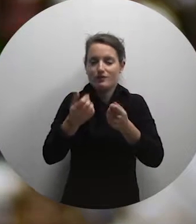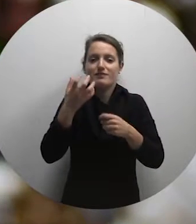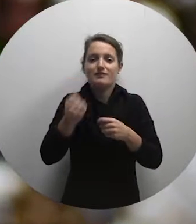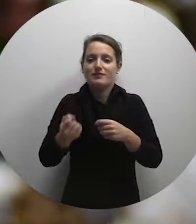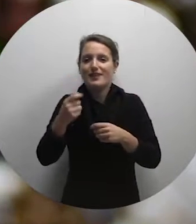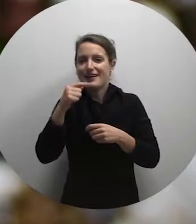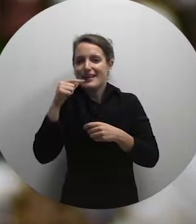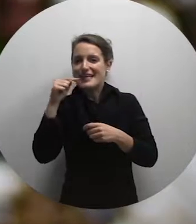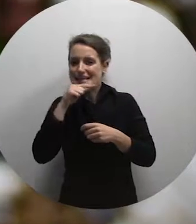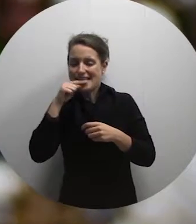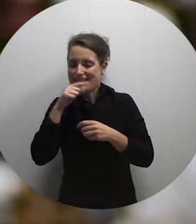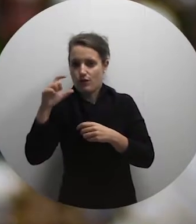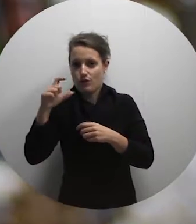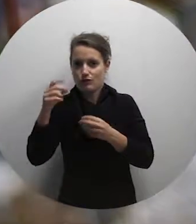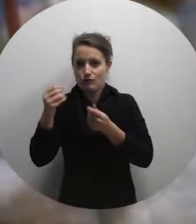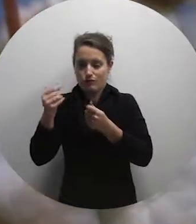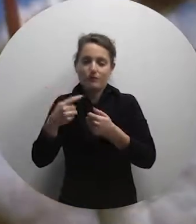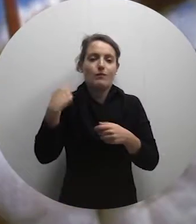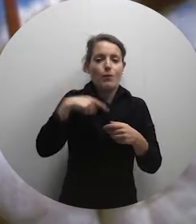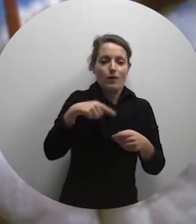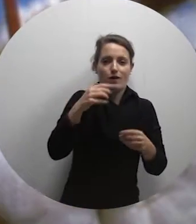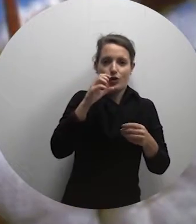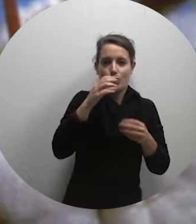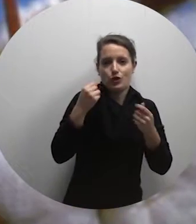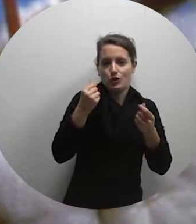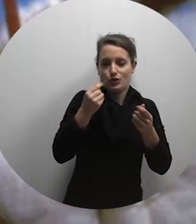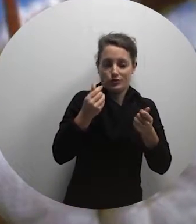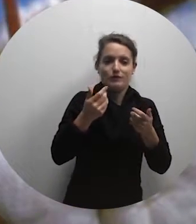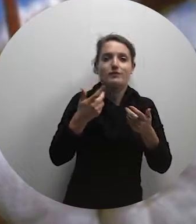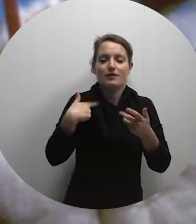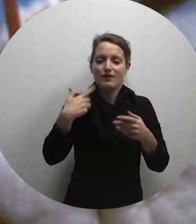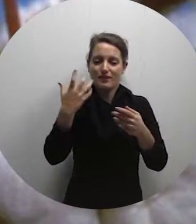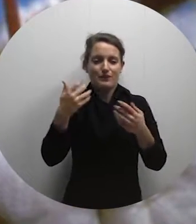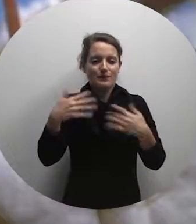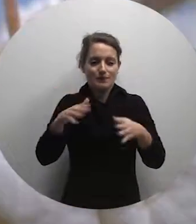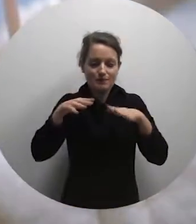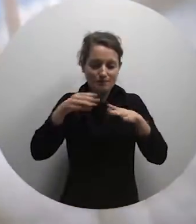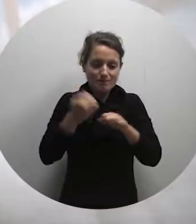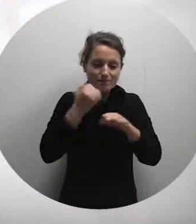white cotton with a yellow tinge, and Gossypium herbaceum.